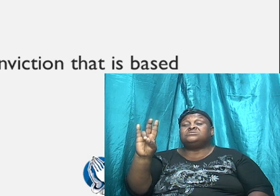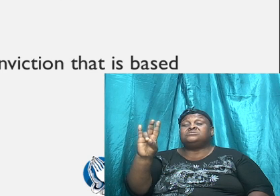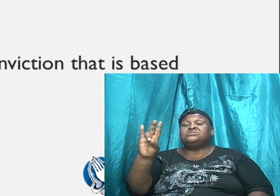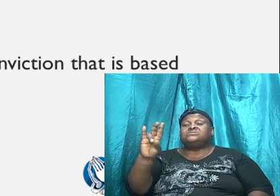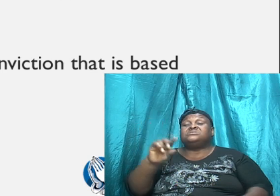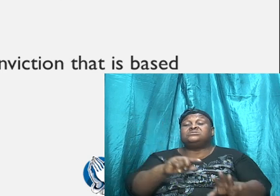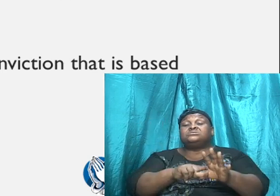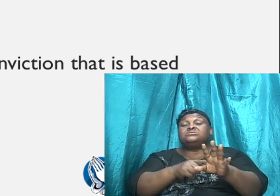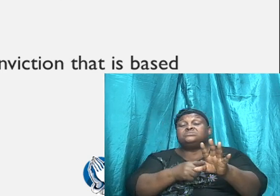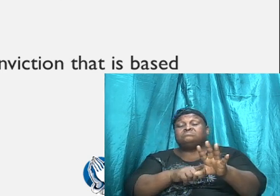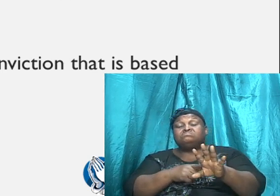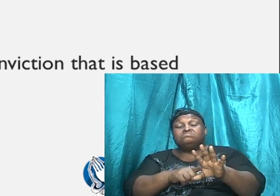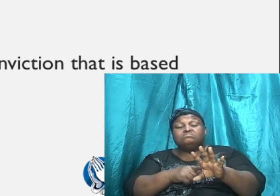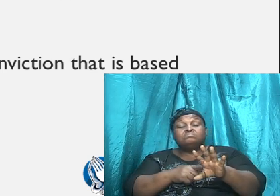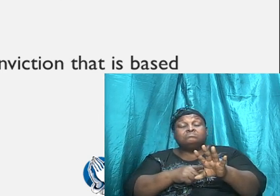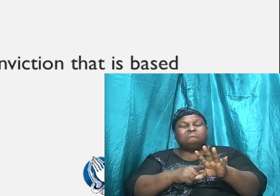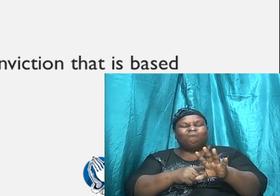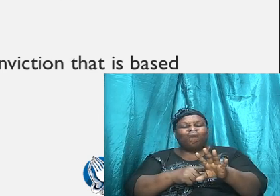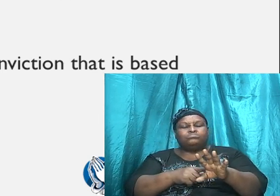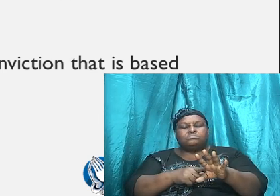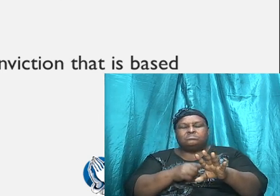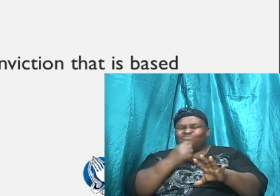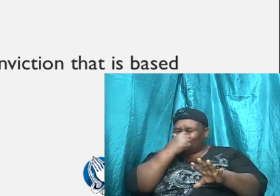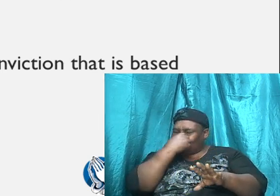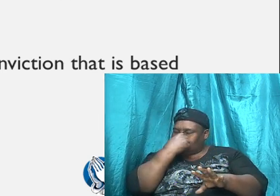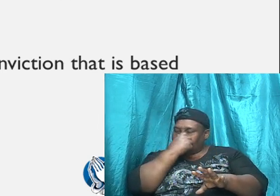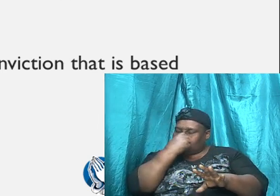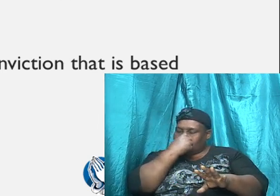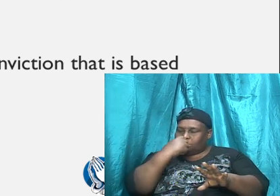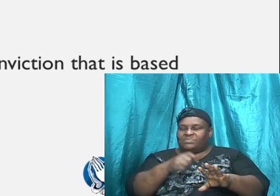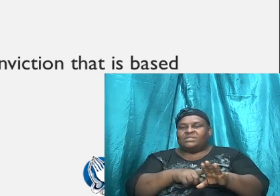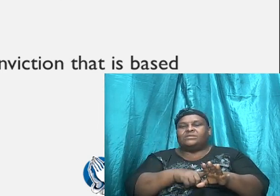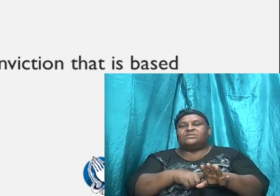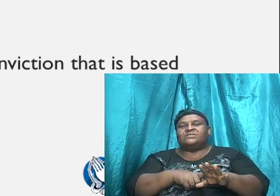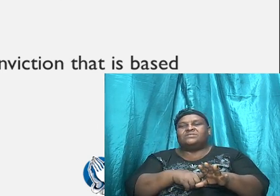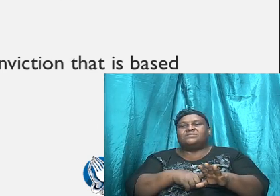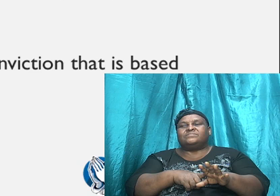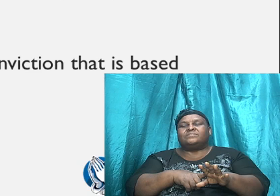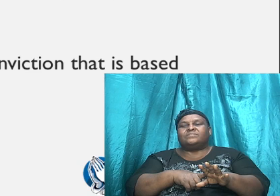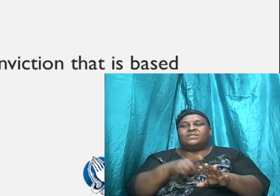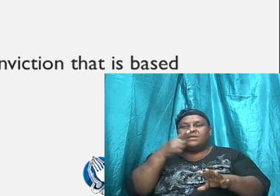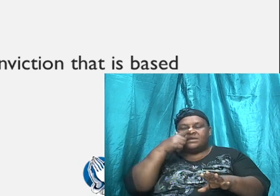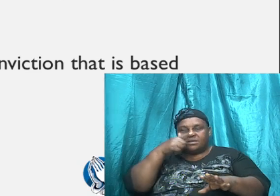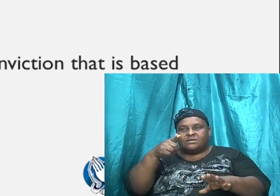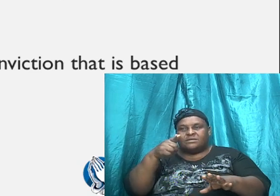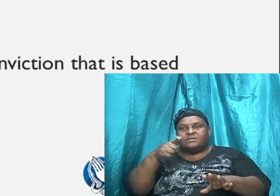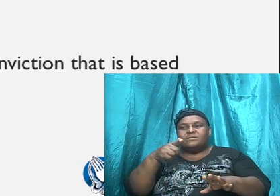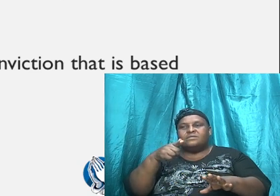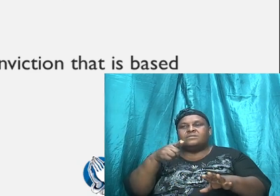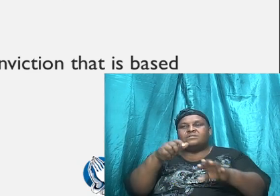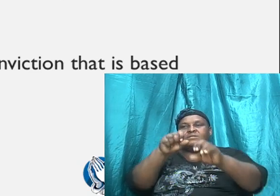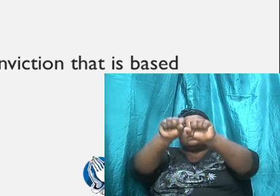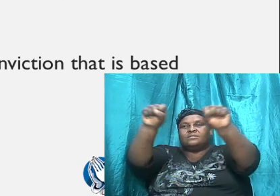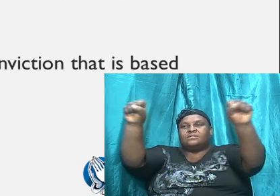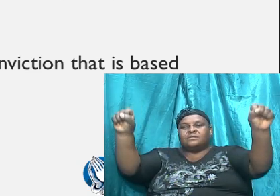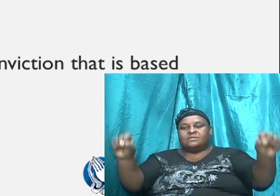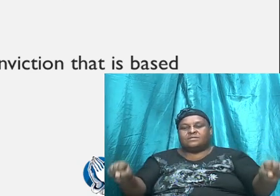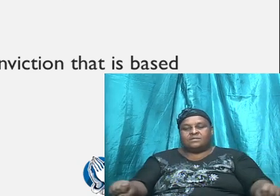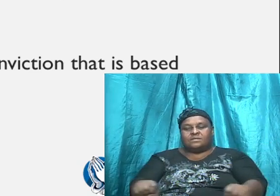started, as you can see on the slide, in Romans chapter 7, we